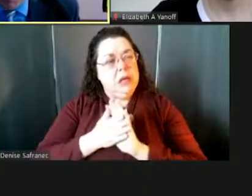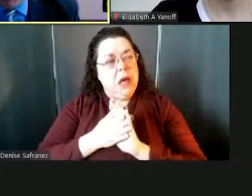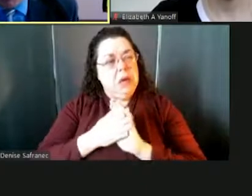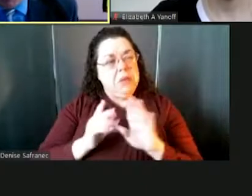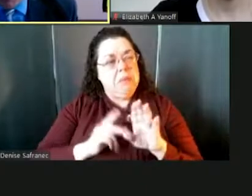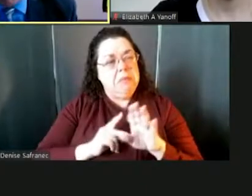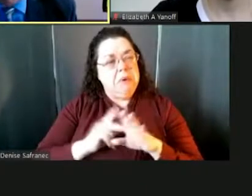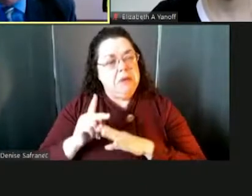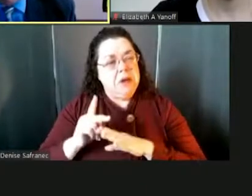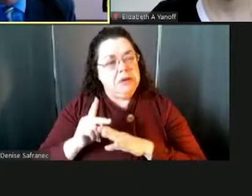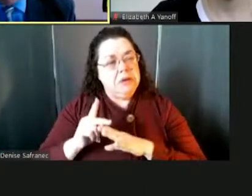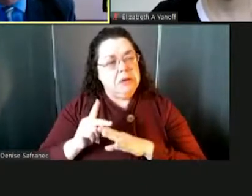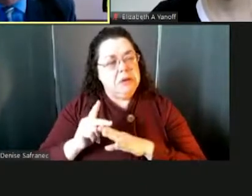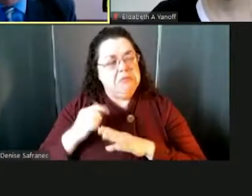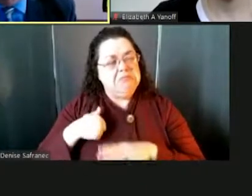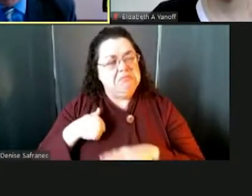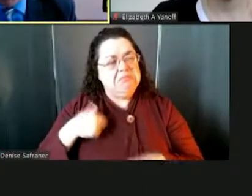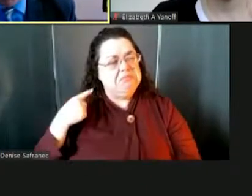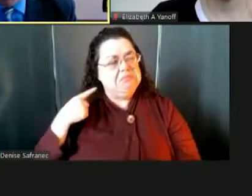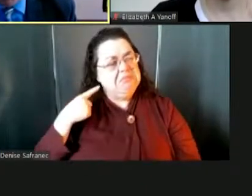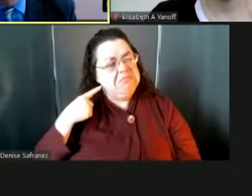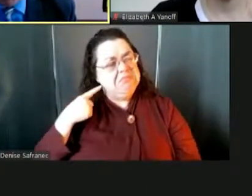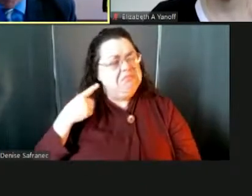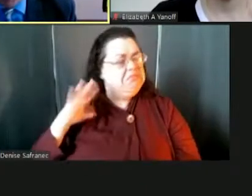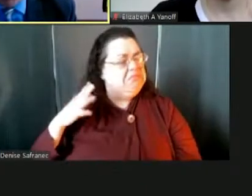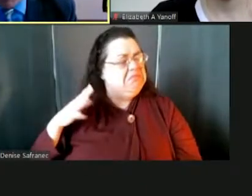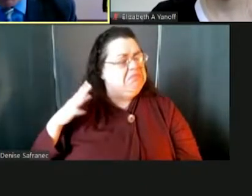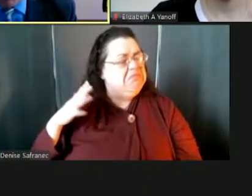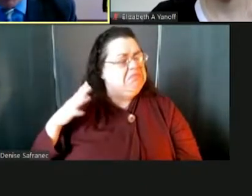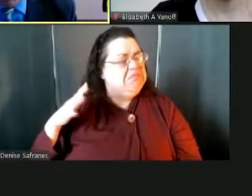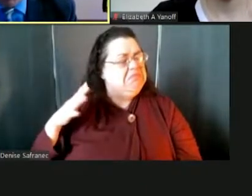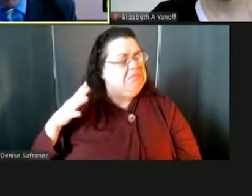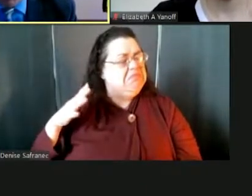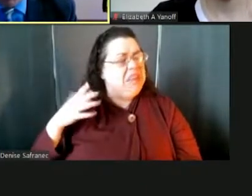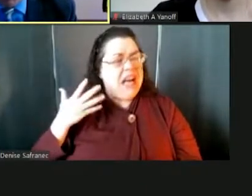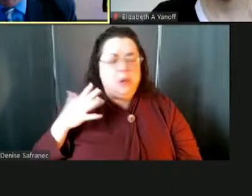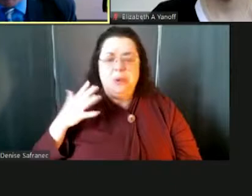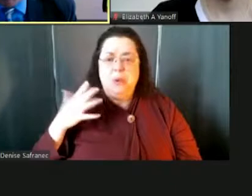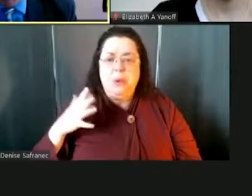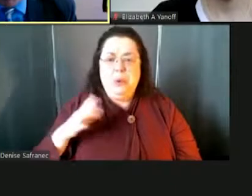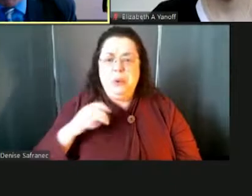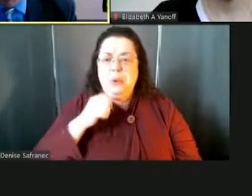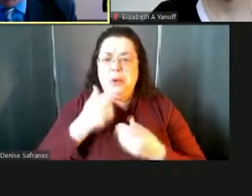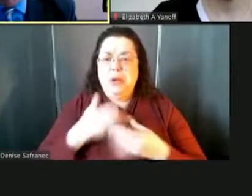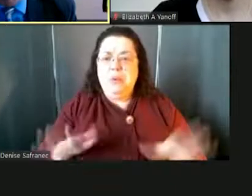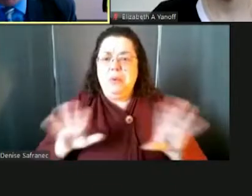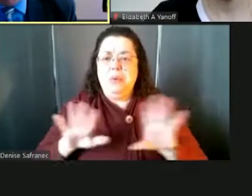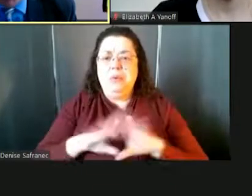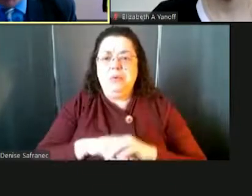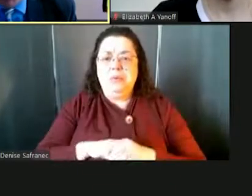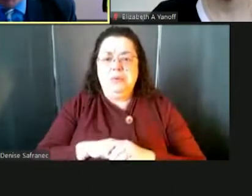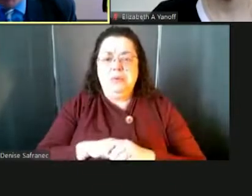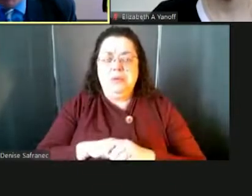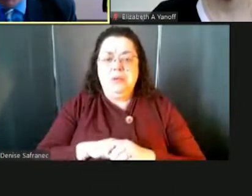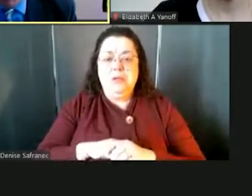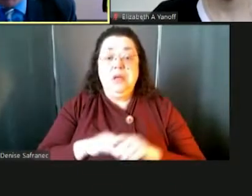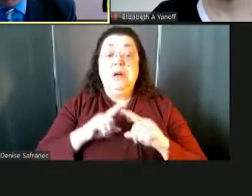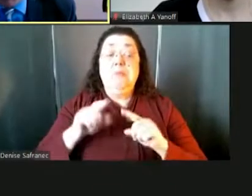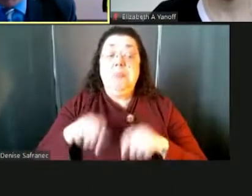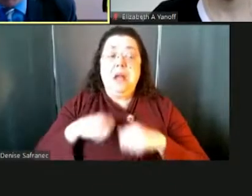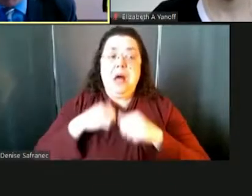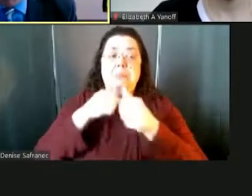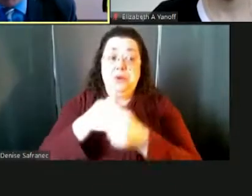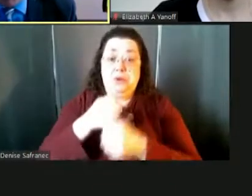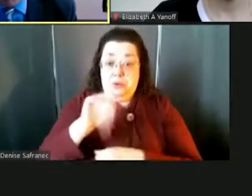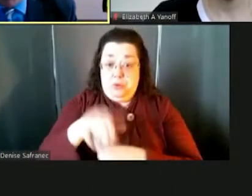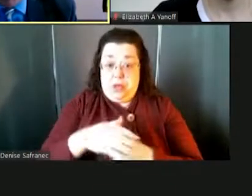in me, but now this pandemic has helped us all to realize the importance of our public schools. And maybe I'll pursue that. Maybe that's